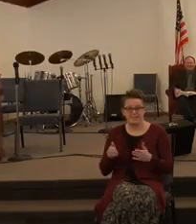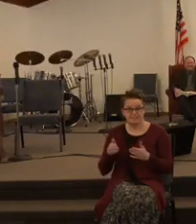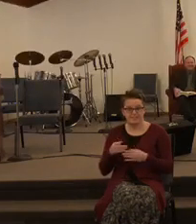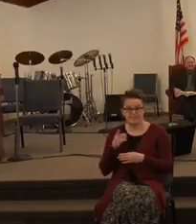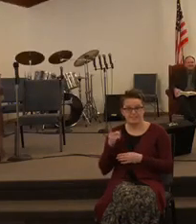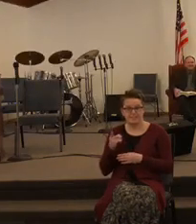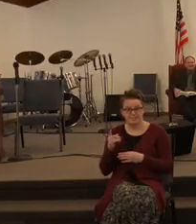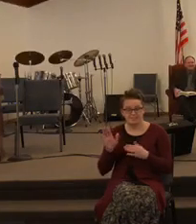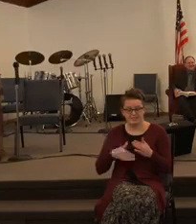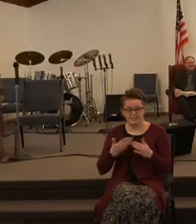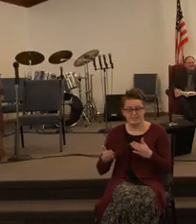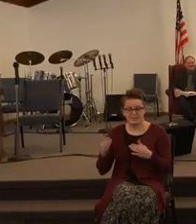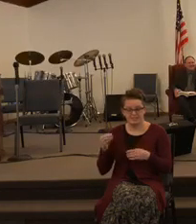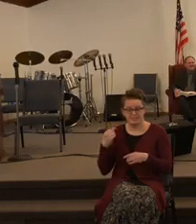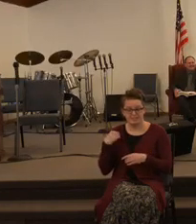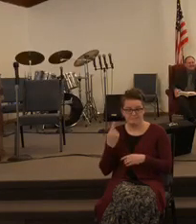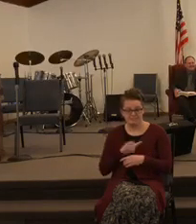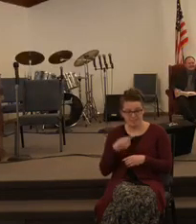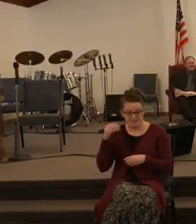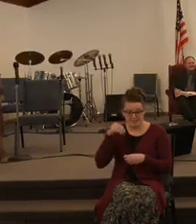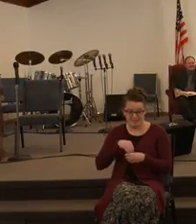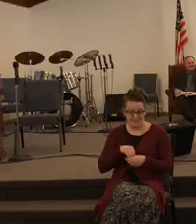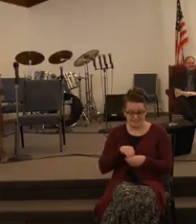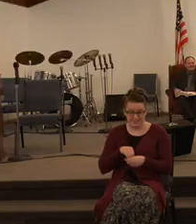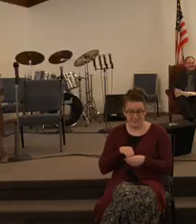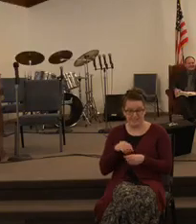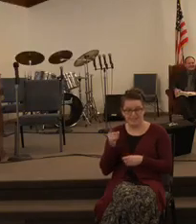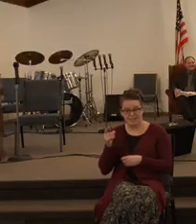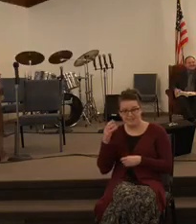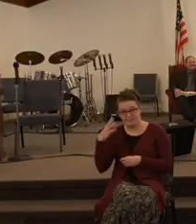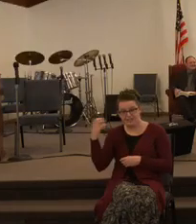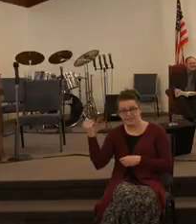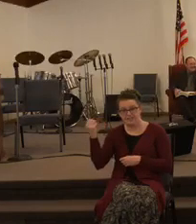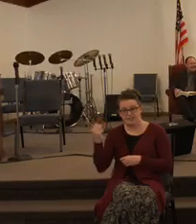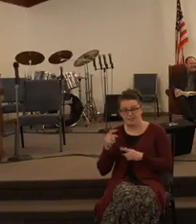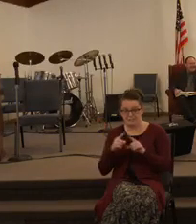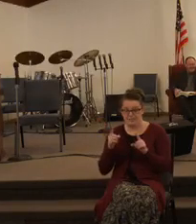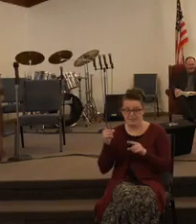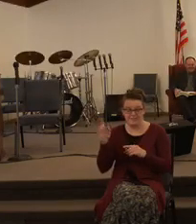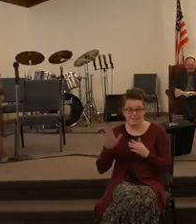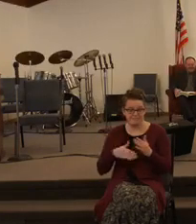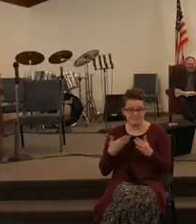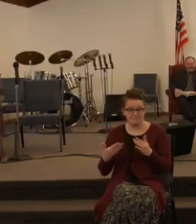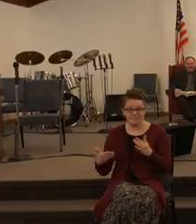we're indoors he's outdoors and way far but he's singing away